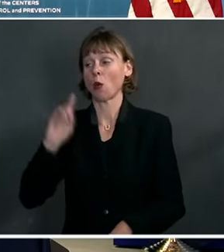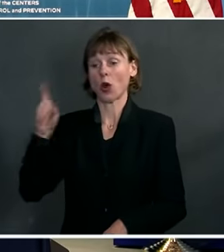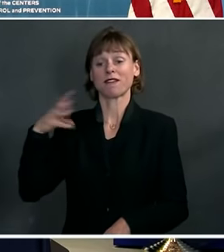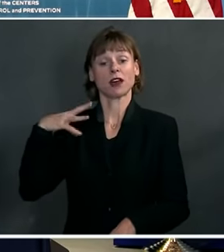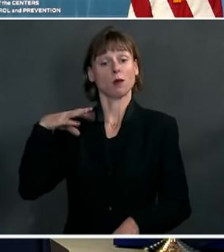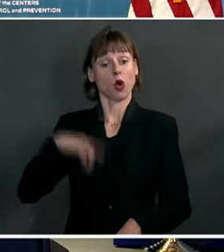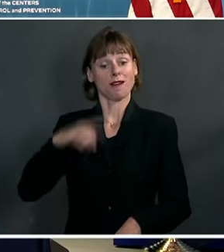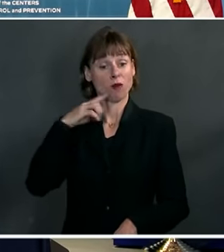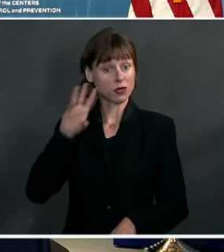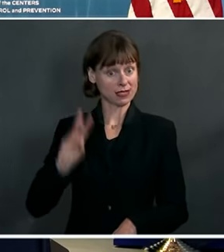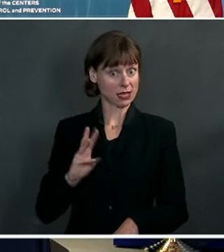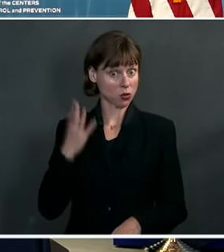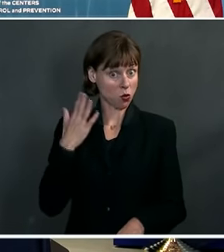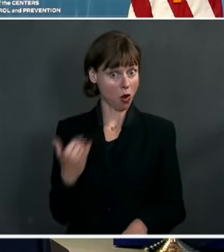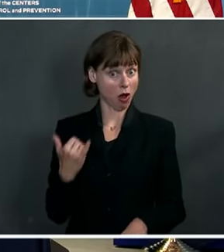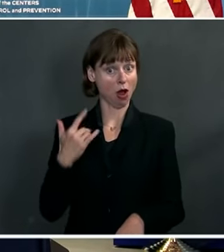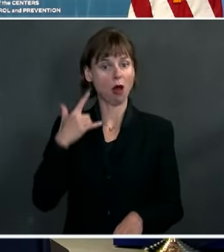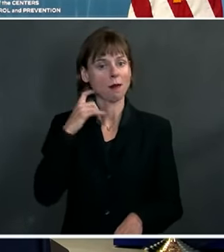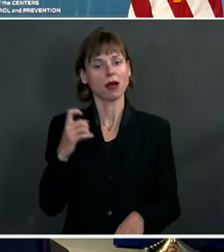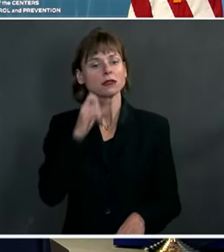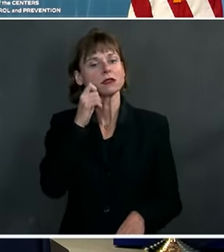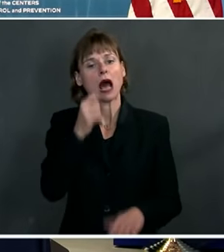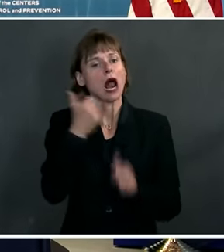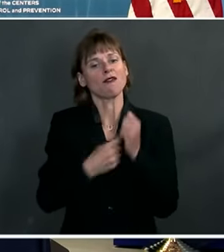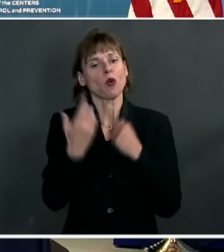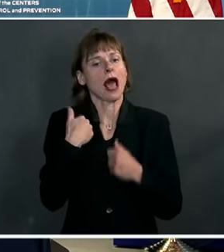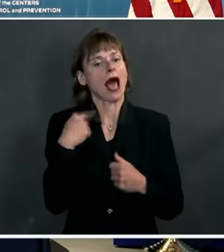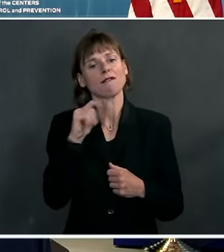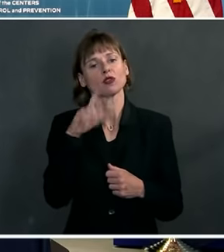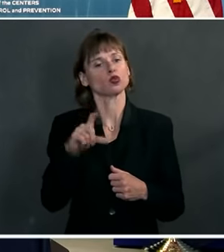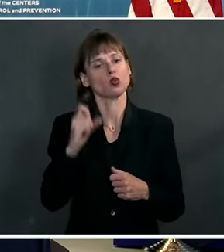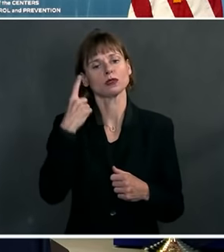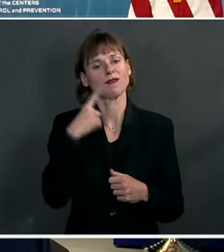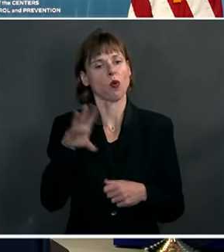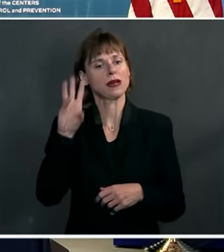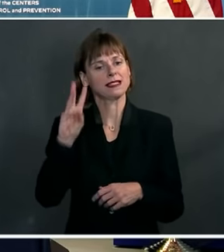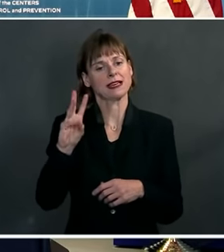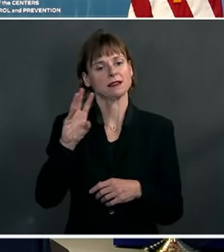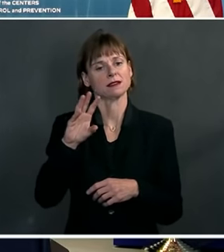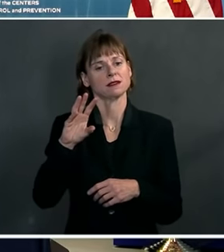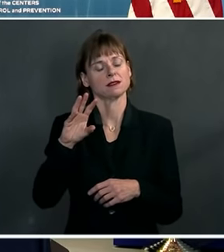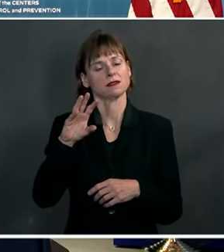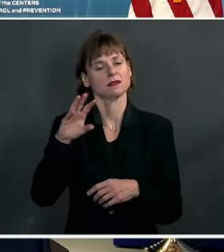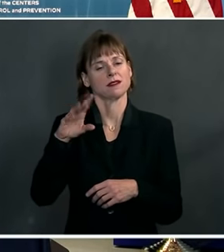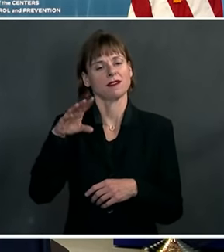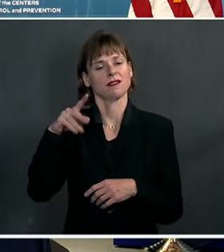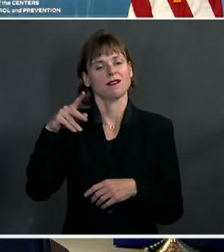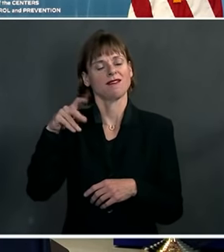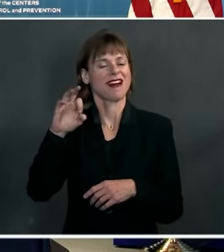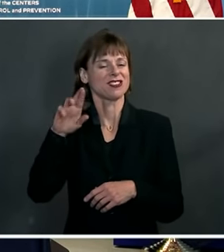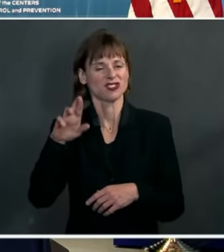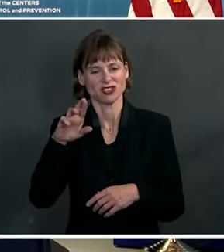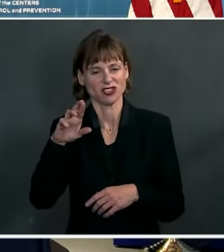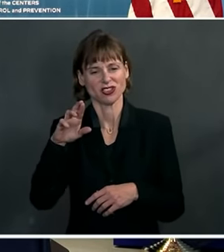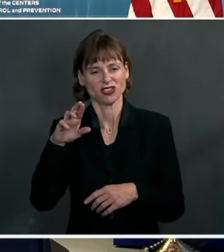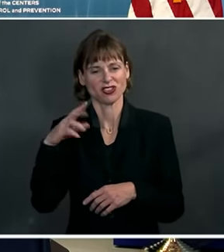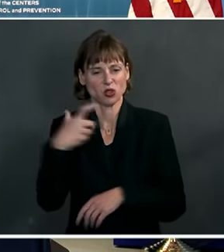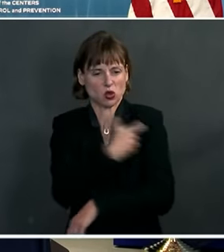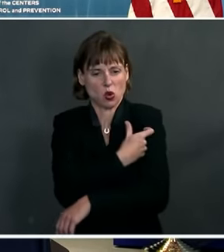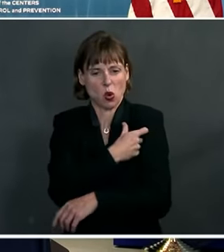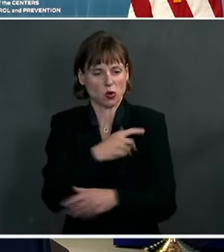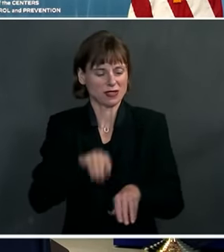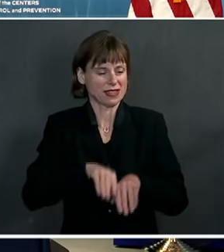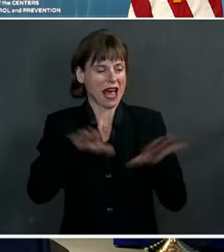because everybody should now have the tools to be able to get the sixth Pfizer dose out. That's thanks to the work